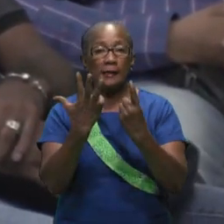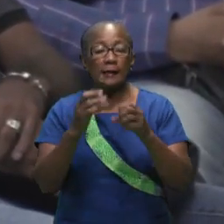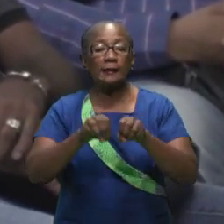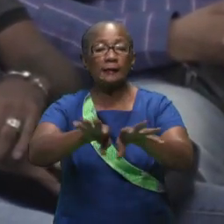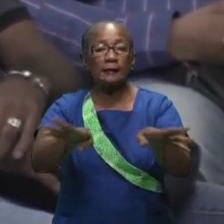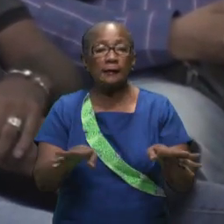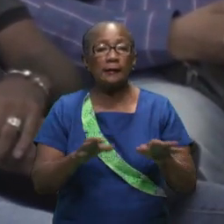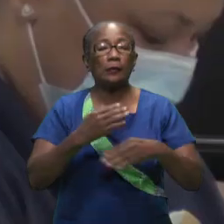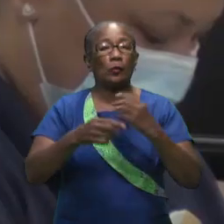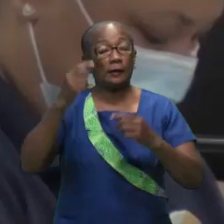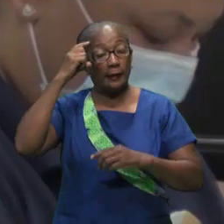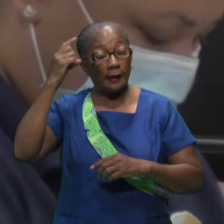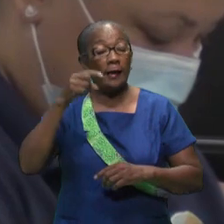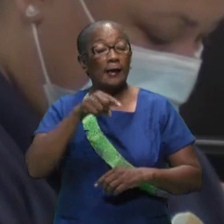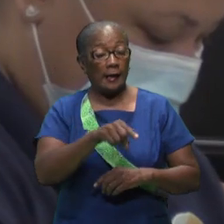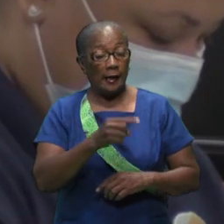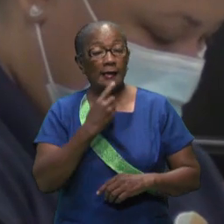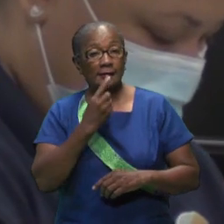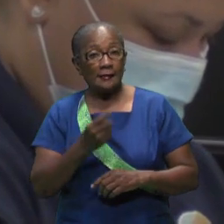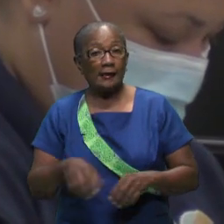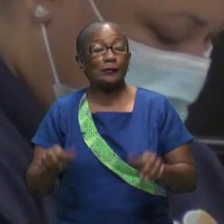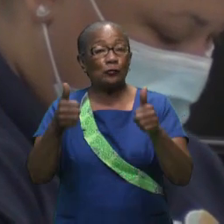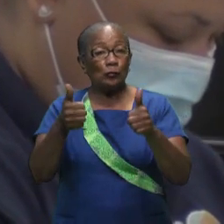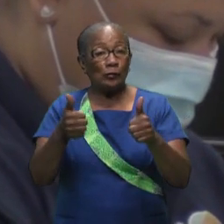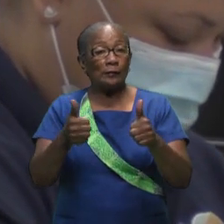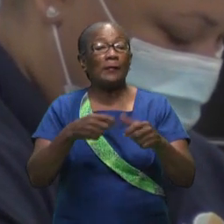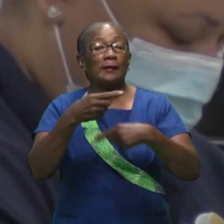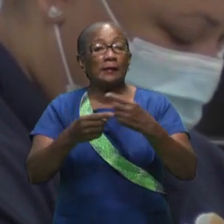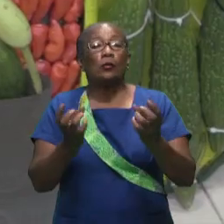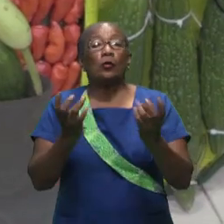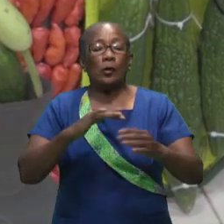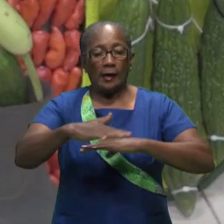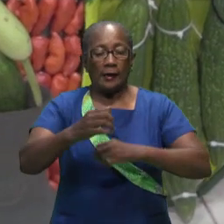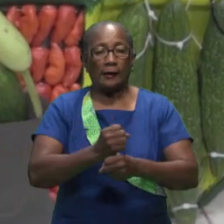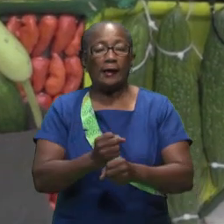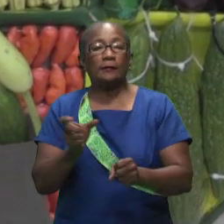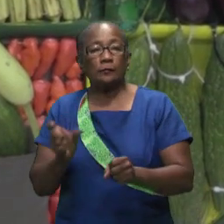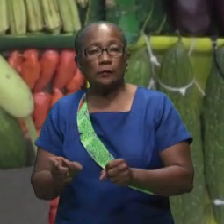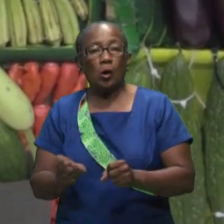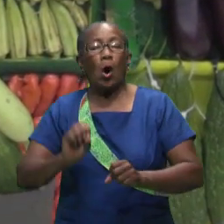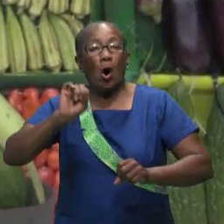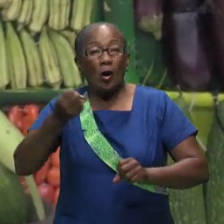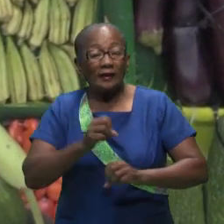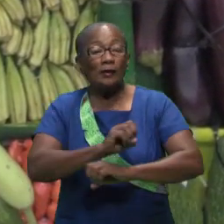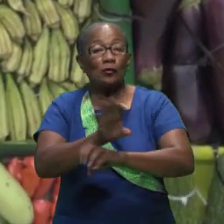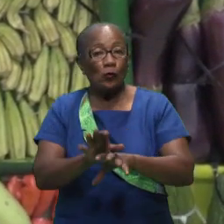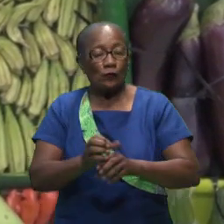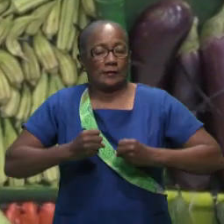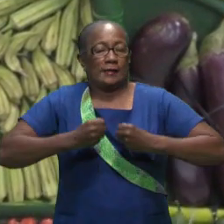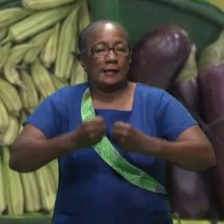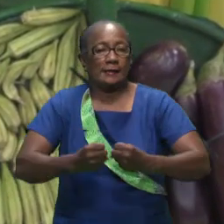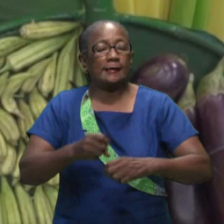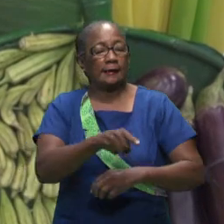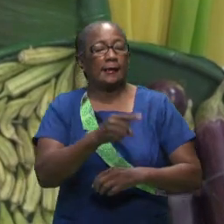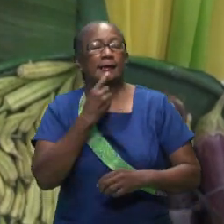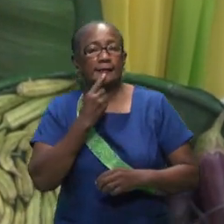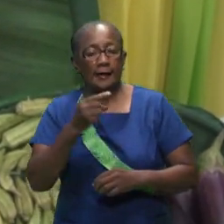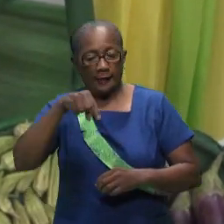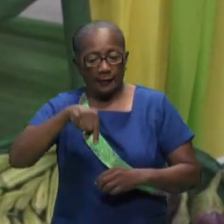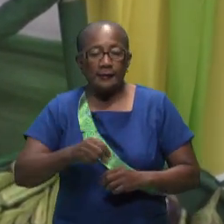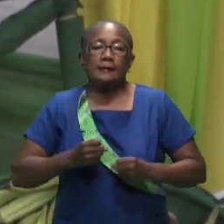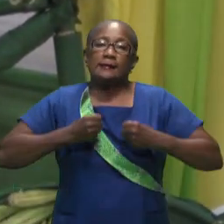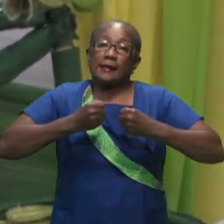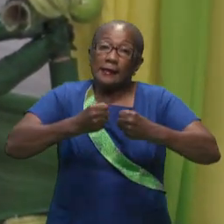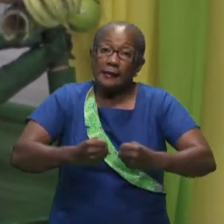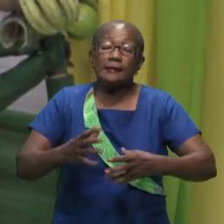time that world food day was commemorated during the covet 19 pandemic sabalos praised the way in which farmers